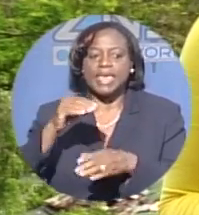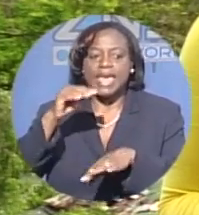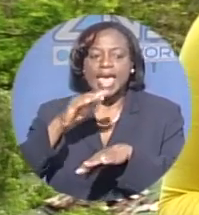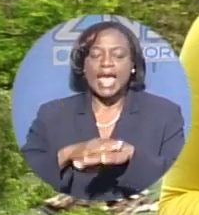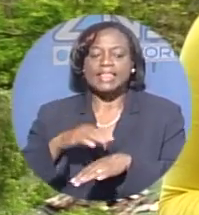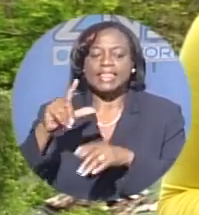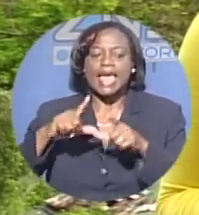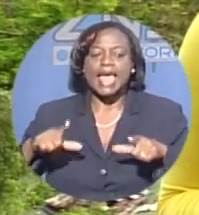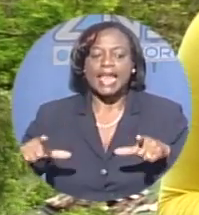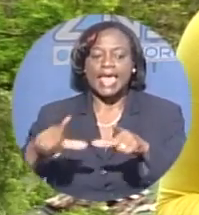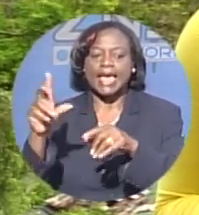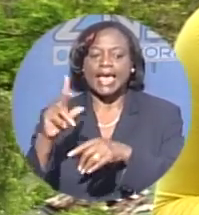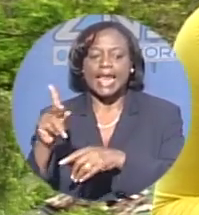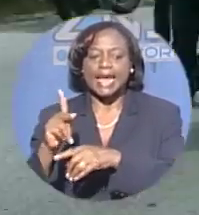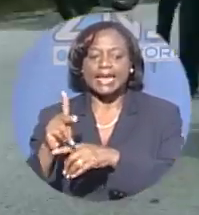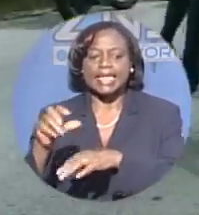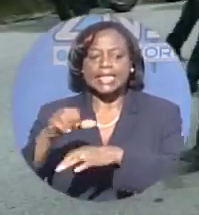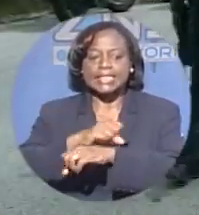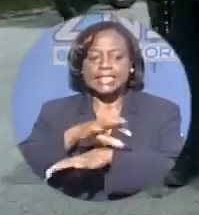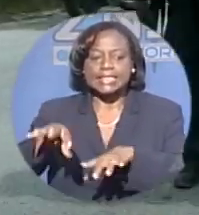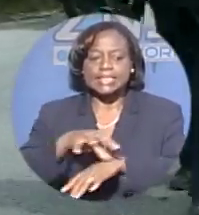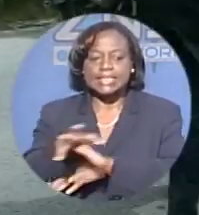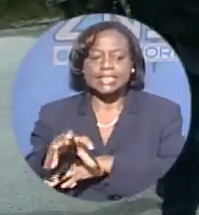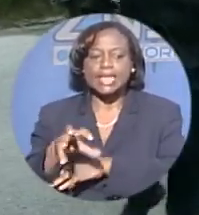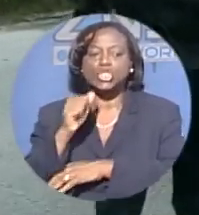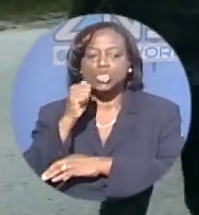at 8 a.m. In Thea Smith, ZNS News.